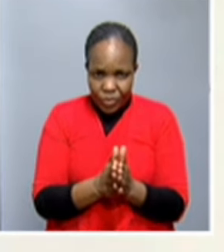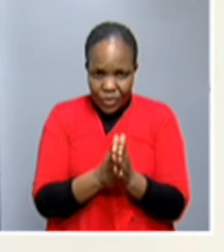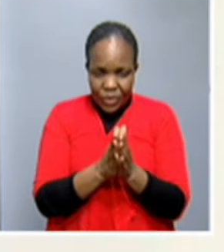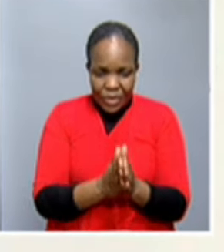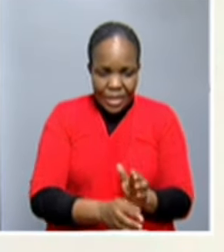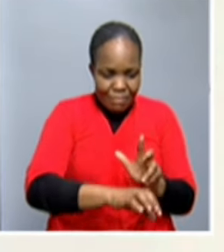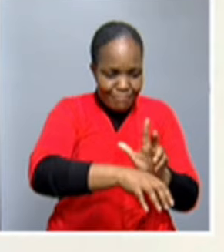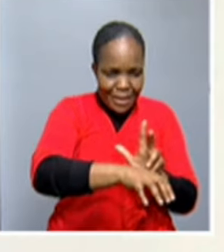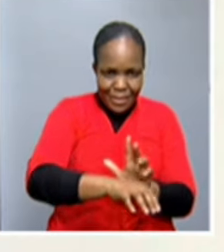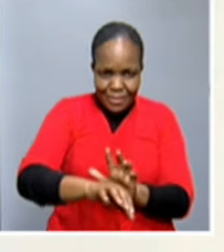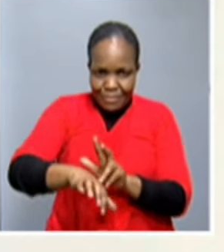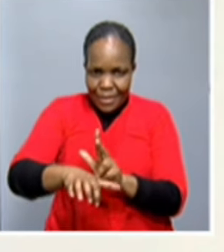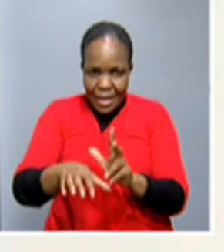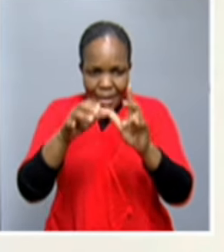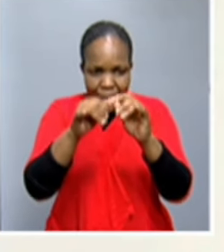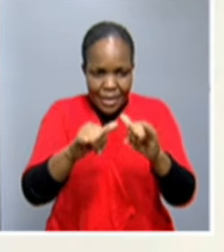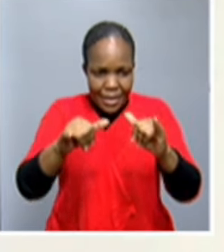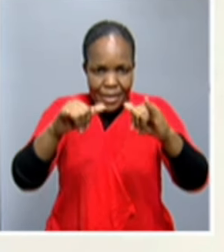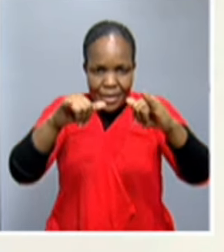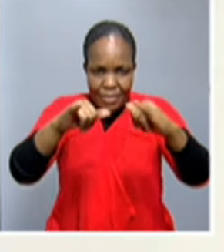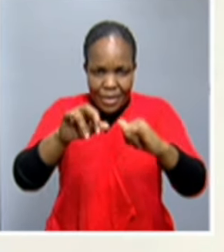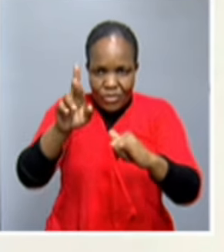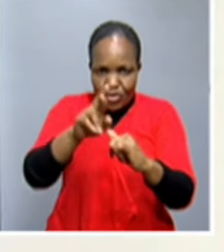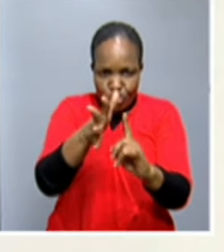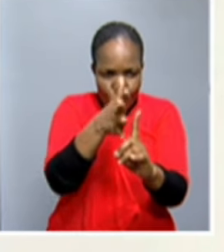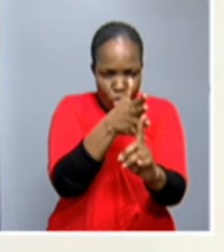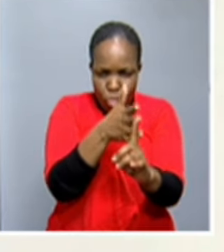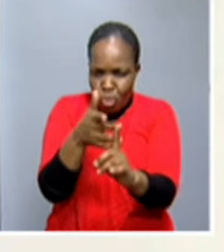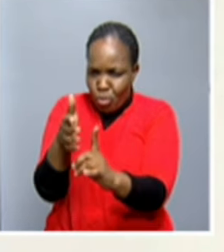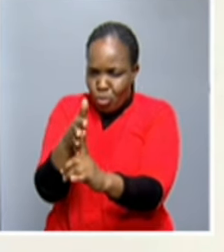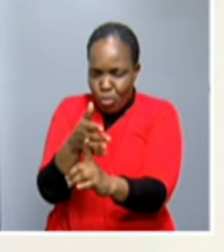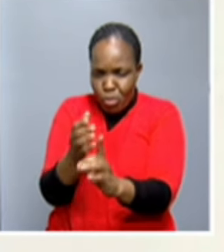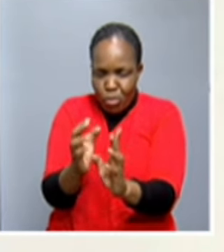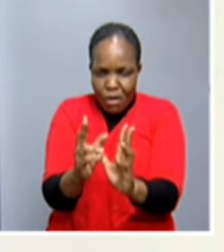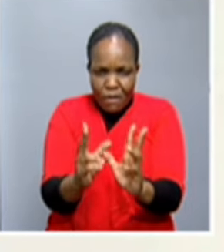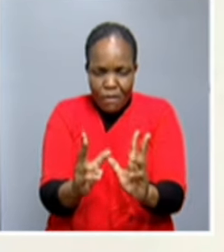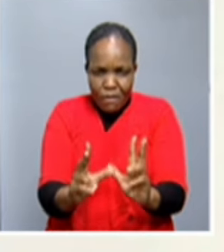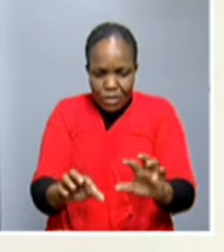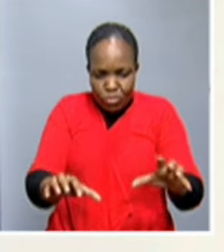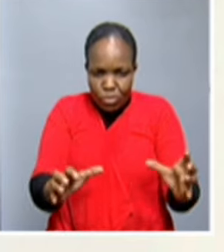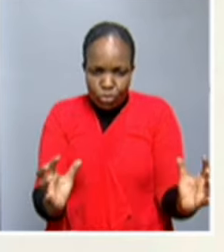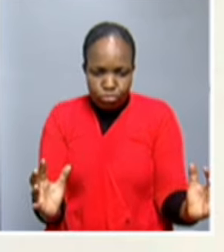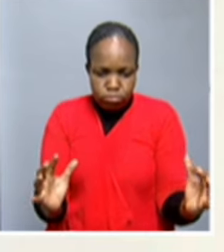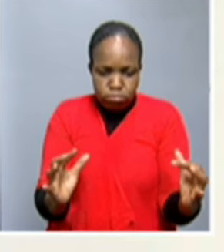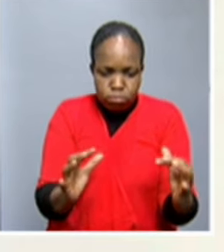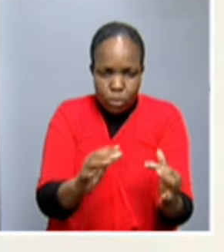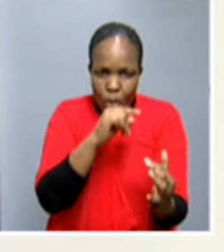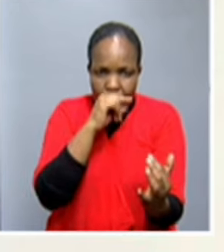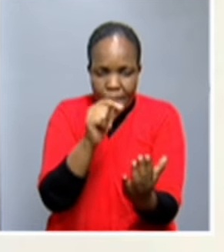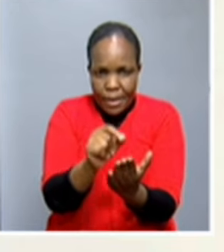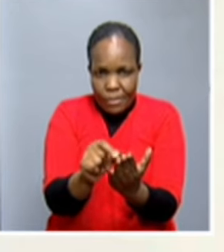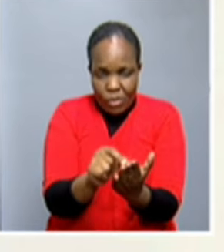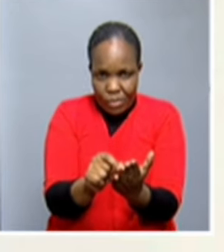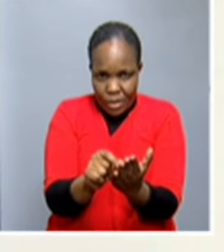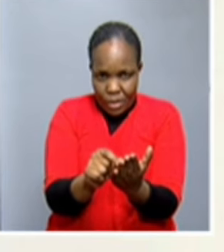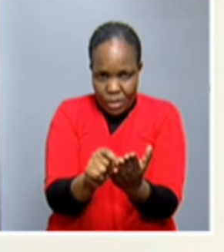and the office of the governor also mobilized some people to go and register. And why it's